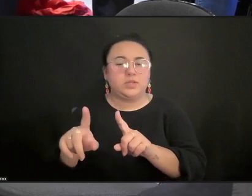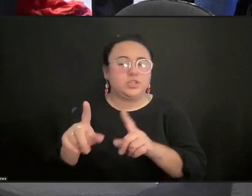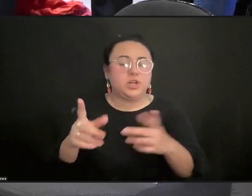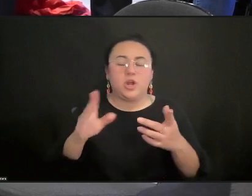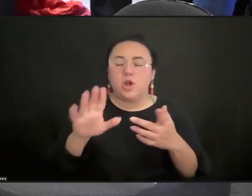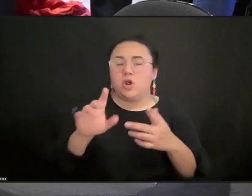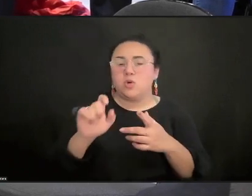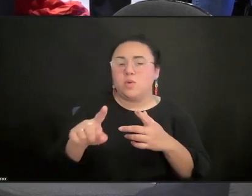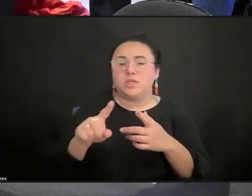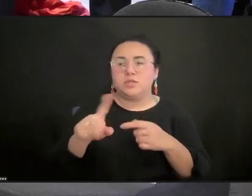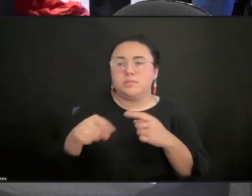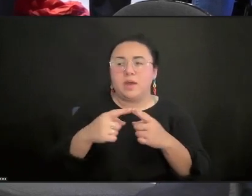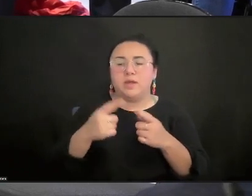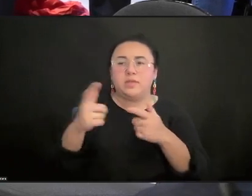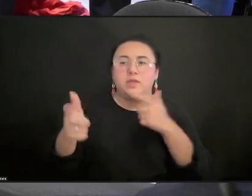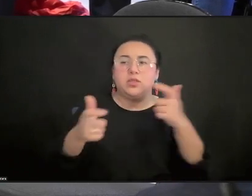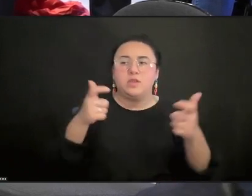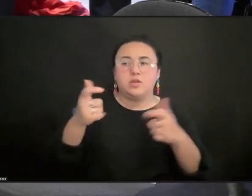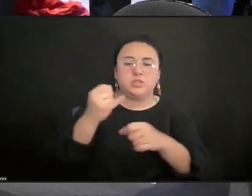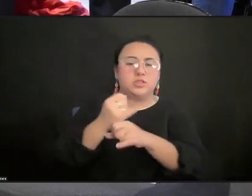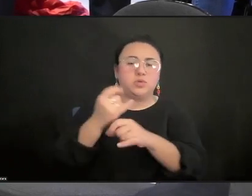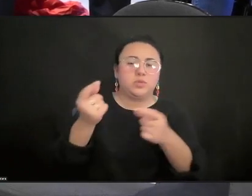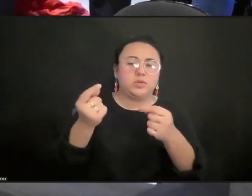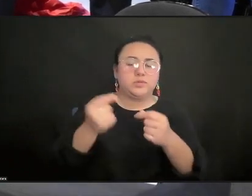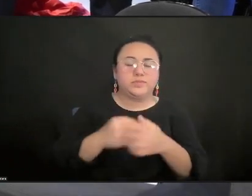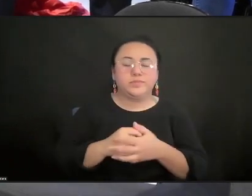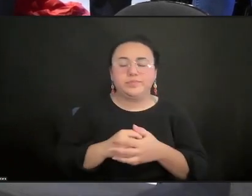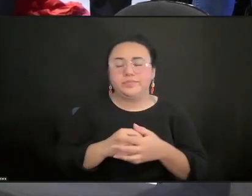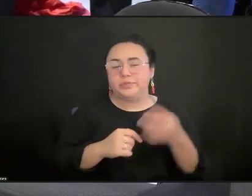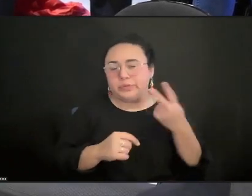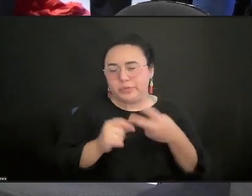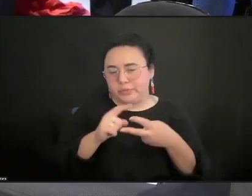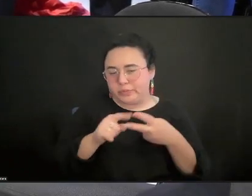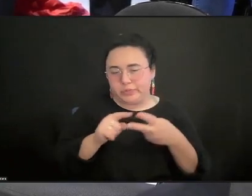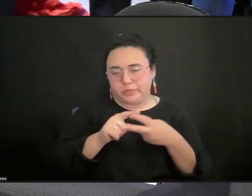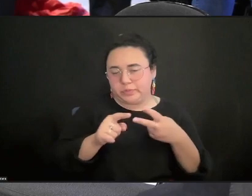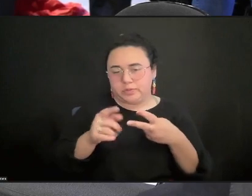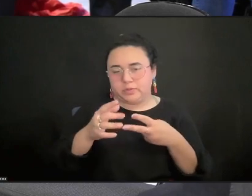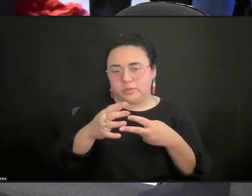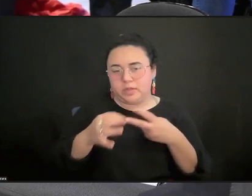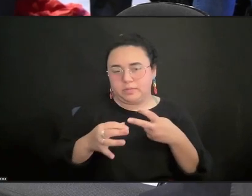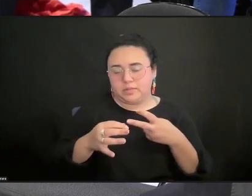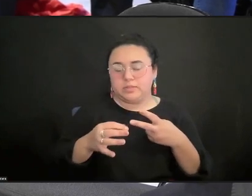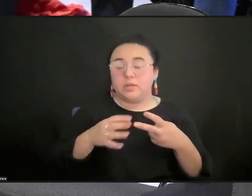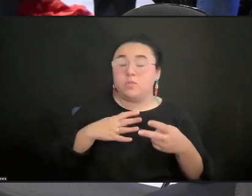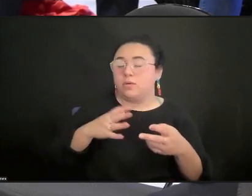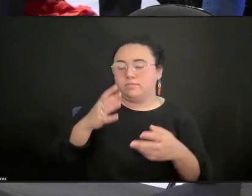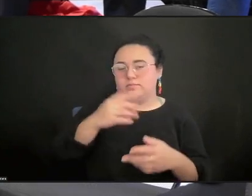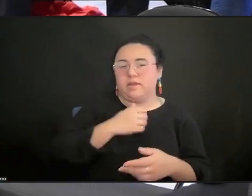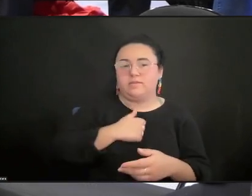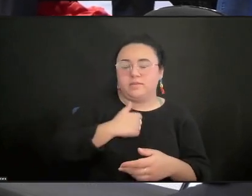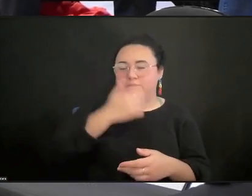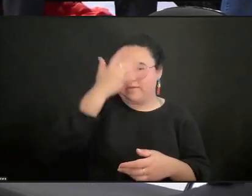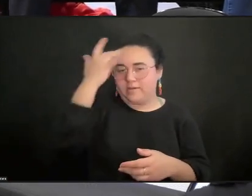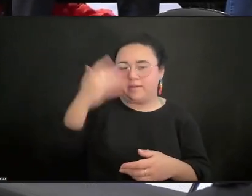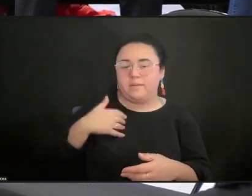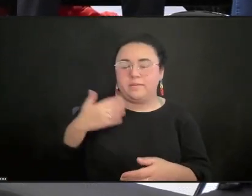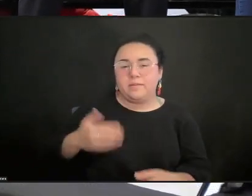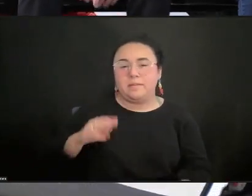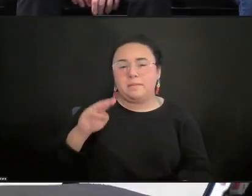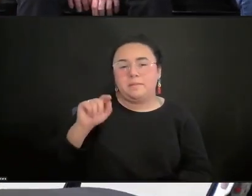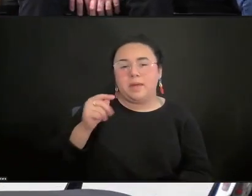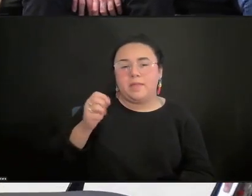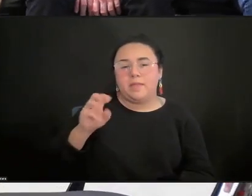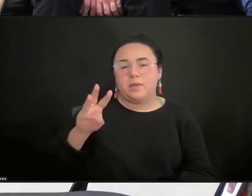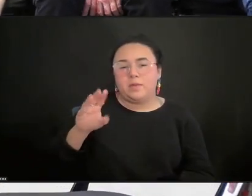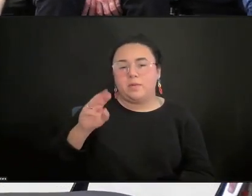really quick comments. One, I think. Oh, I'm sorry. My name is Matthew Covey. I'm the executive director of Thomas Dot. I am